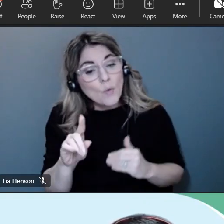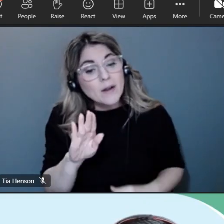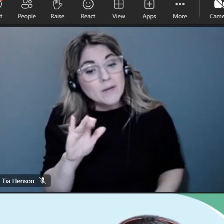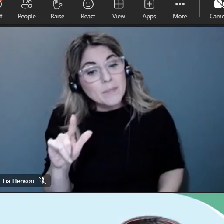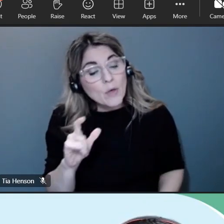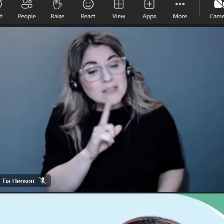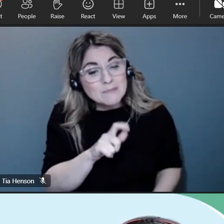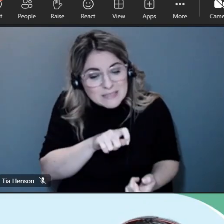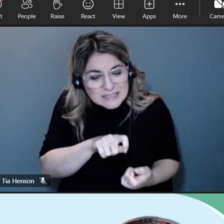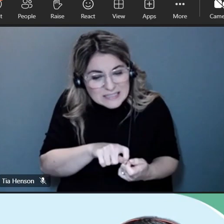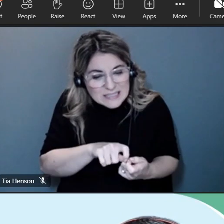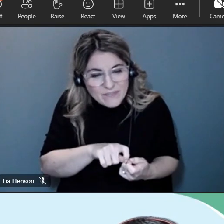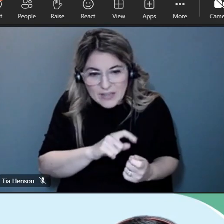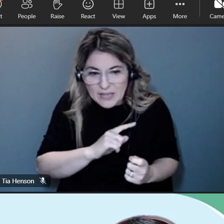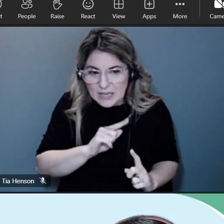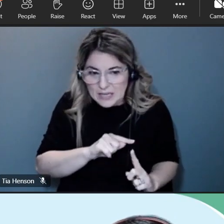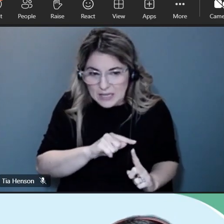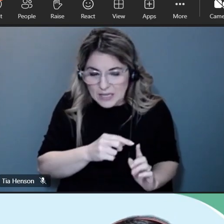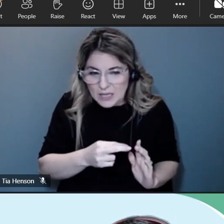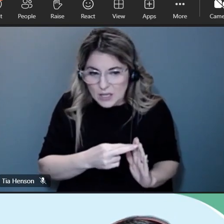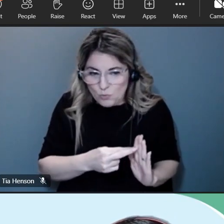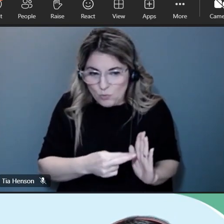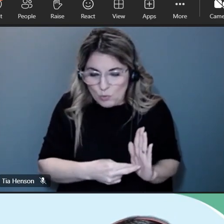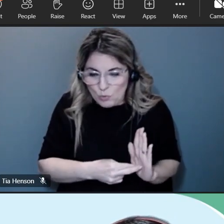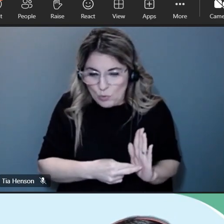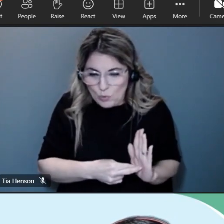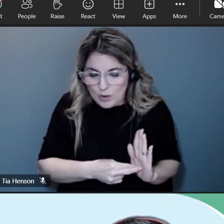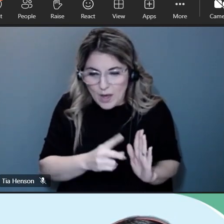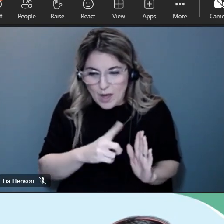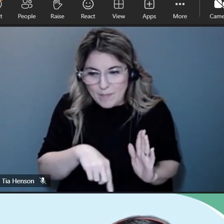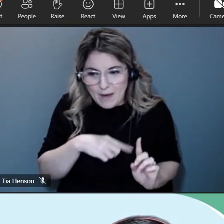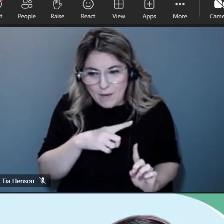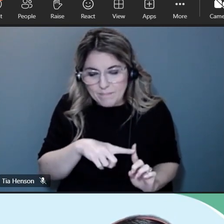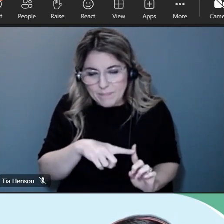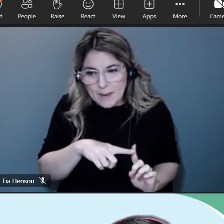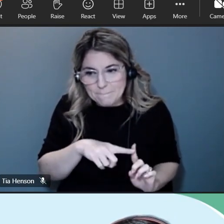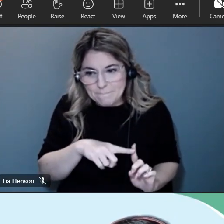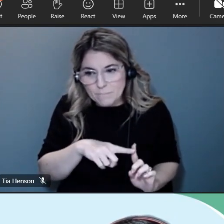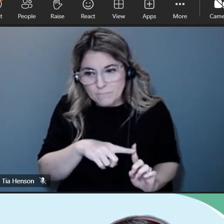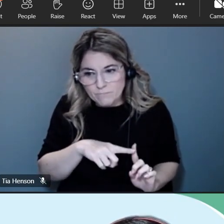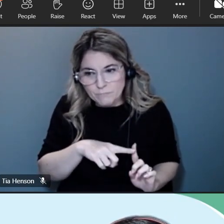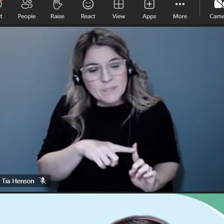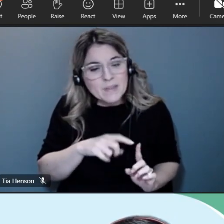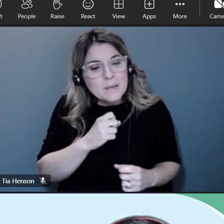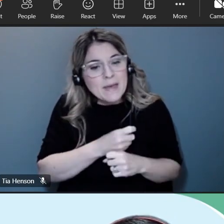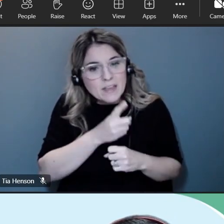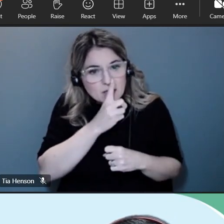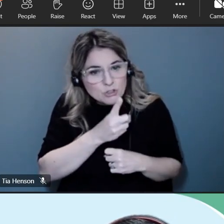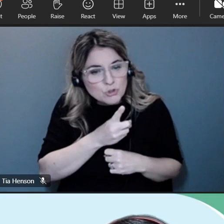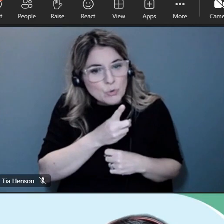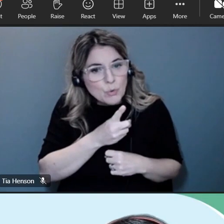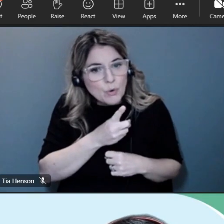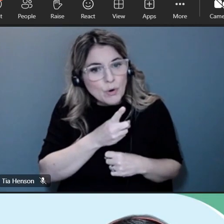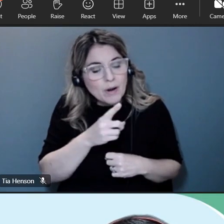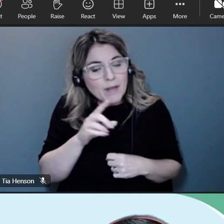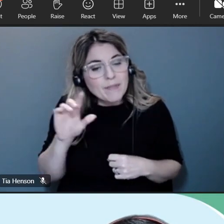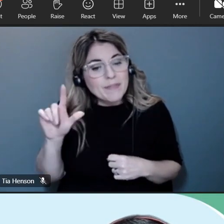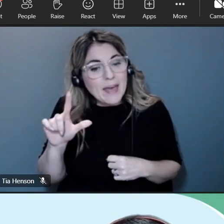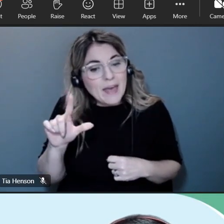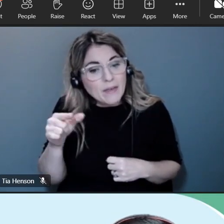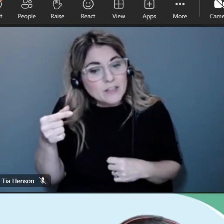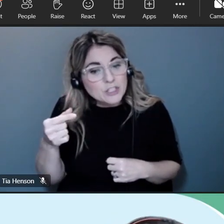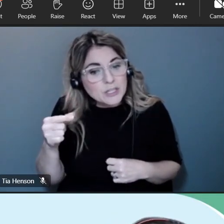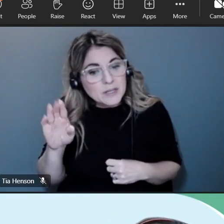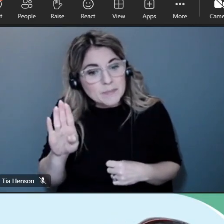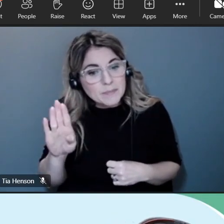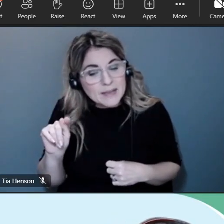around um around um making sure that lgbtq